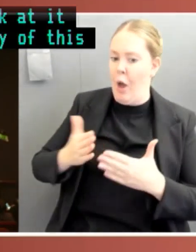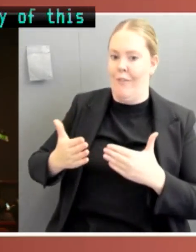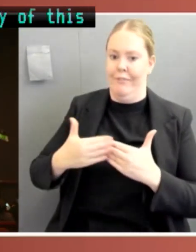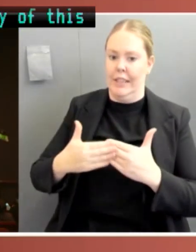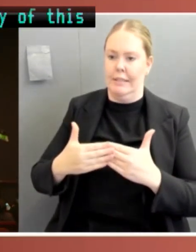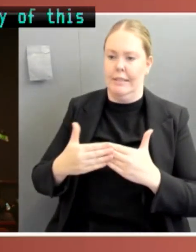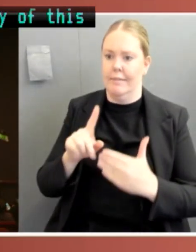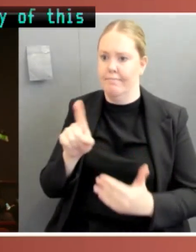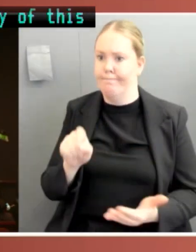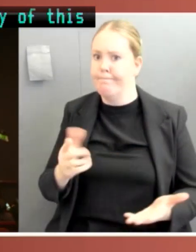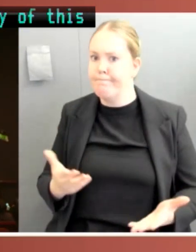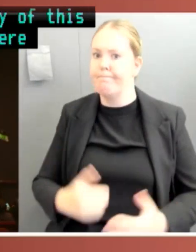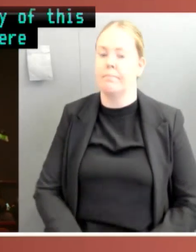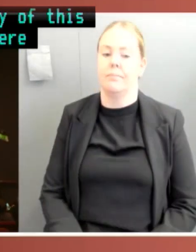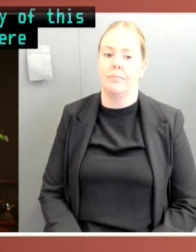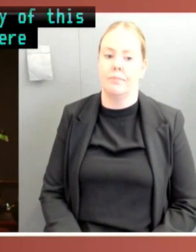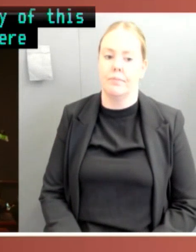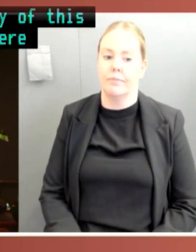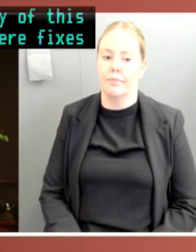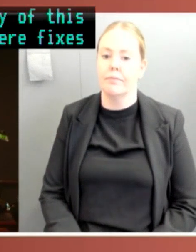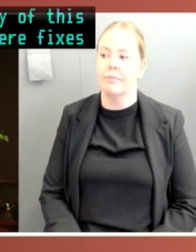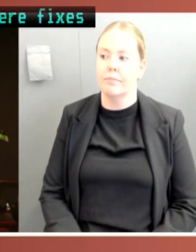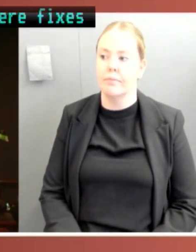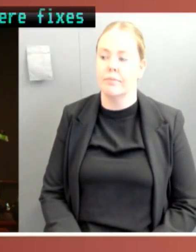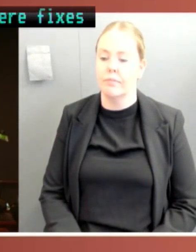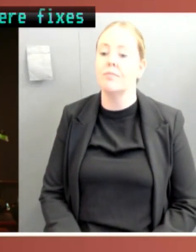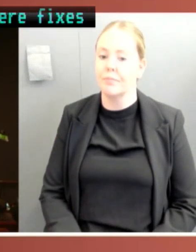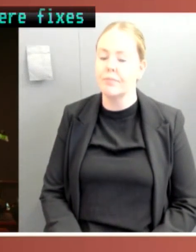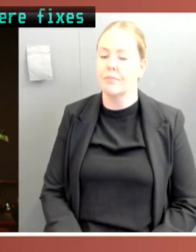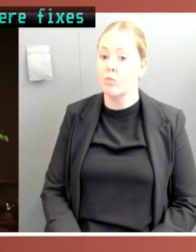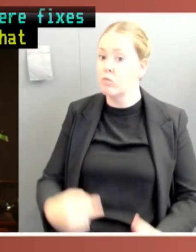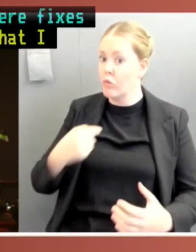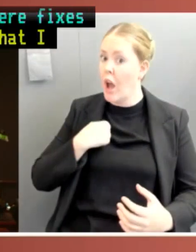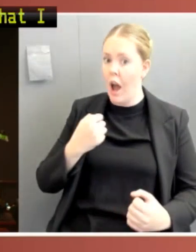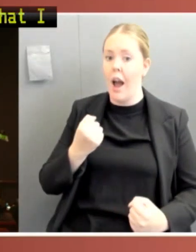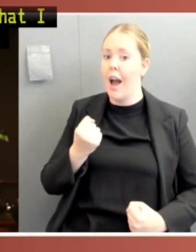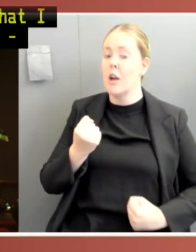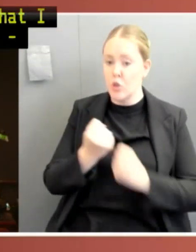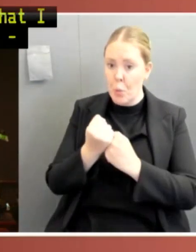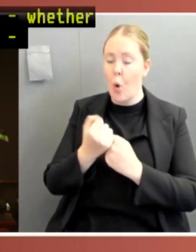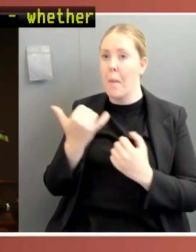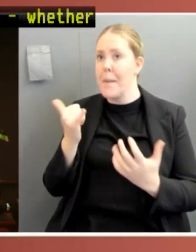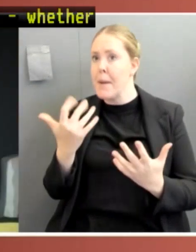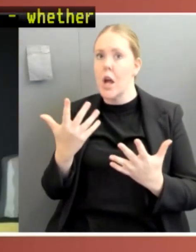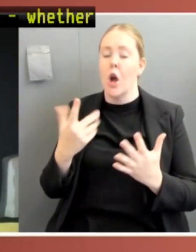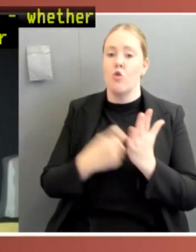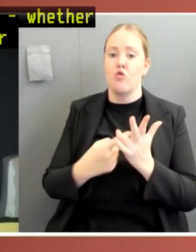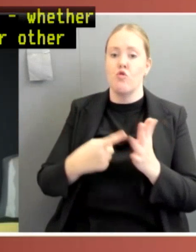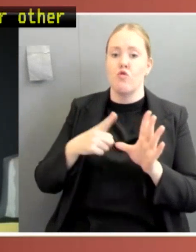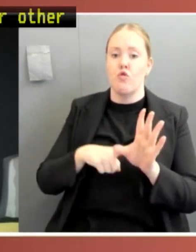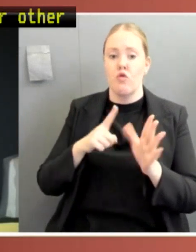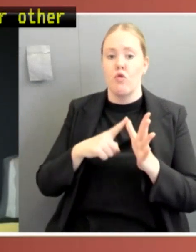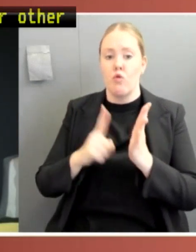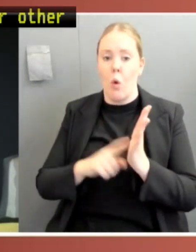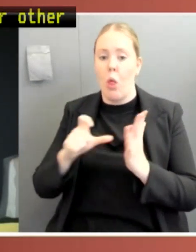And it's one reason that, you know, I certainly strongly support, whether it be a Royal Commission or other process, to go back and look at what happened. And